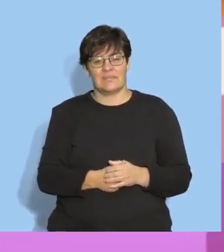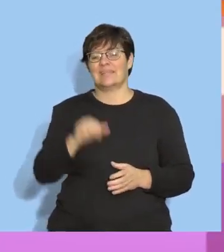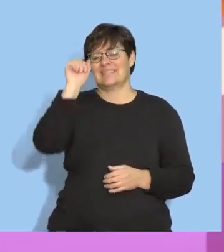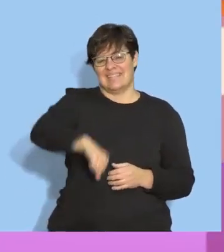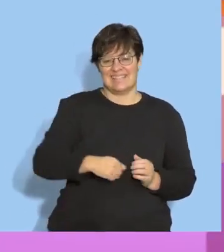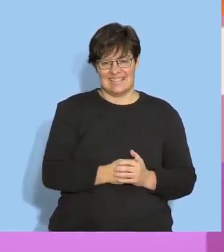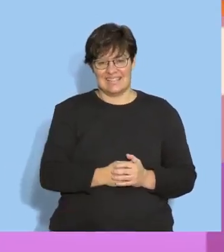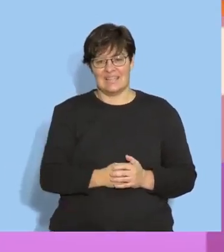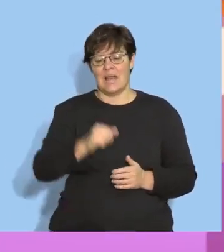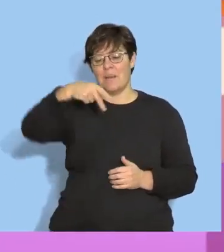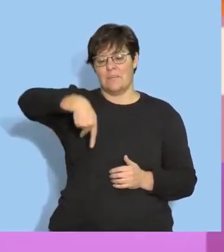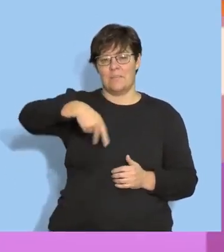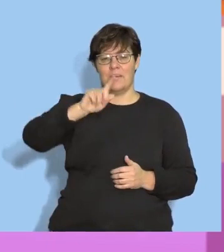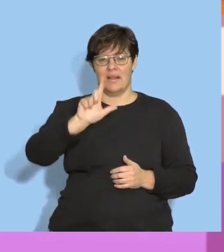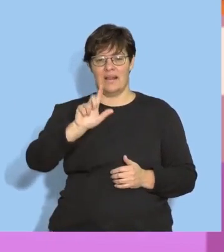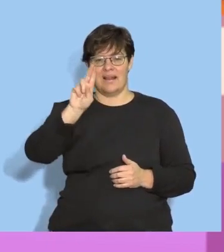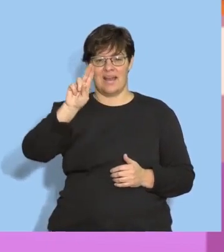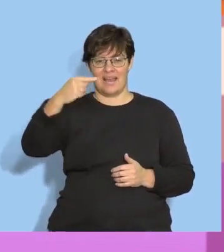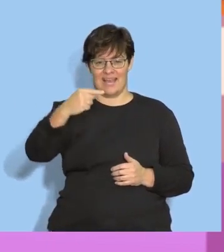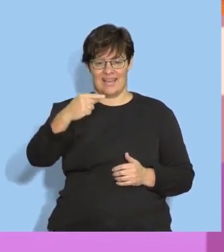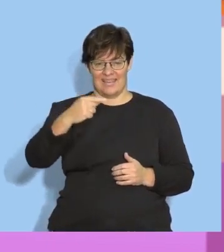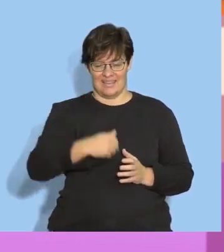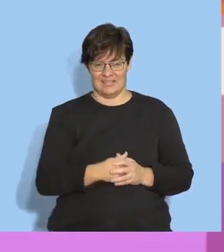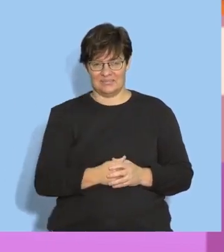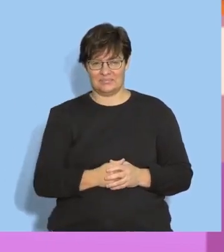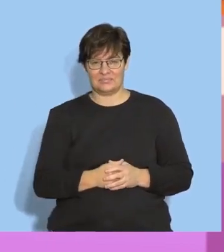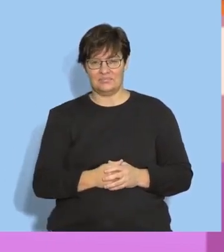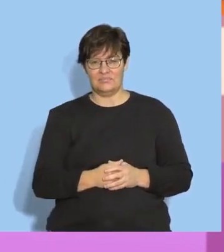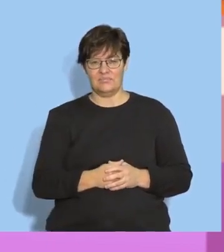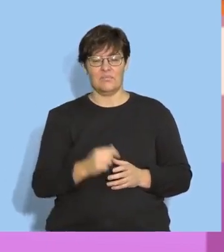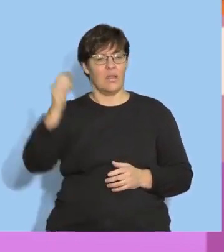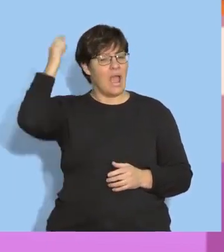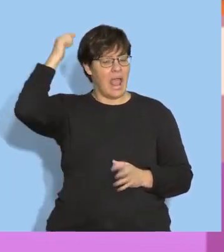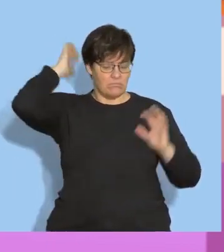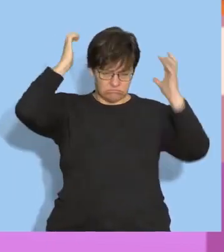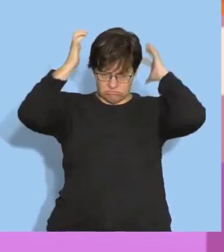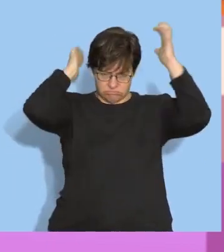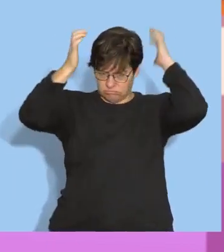Yes, a plug. Do you know what we use to wash our hair?